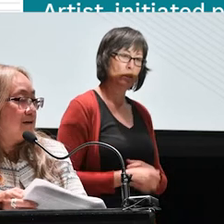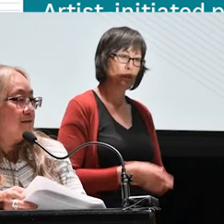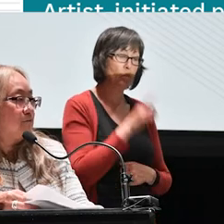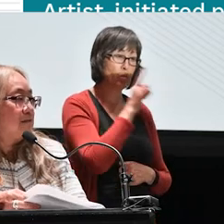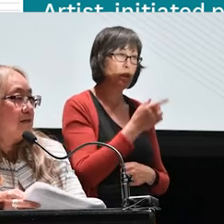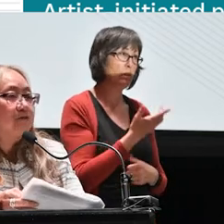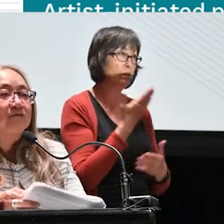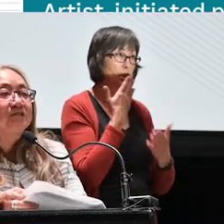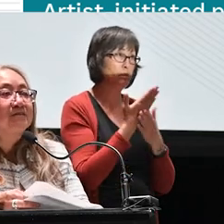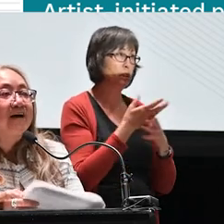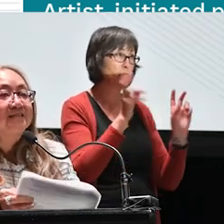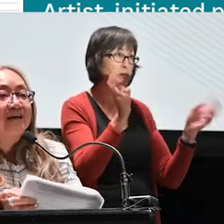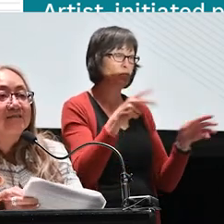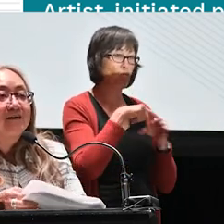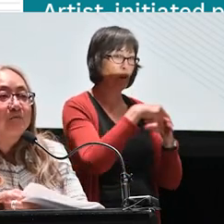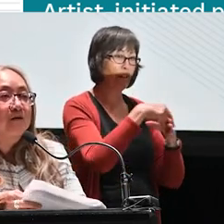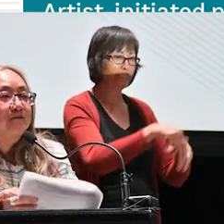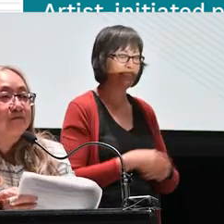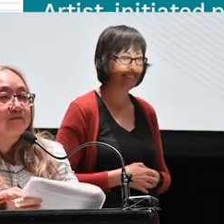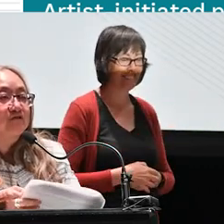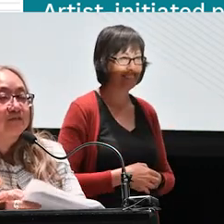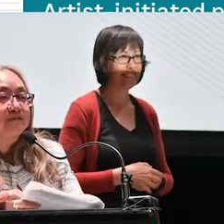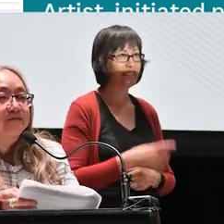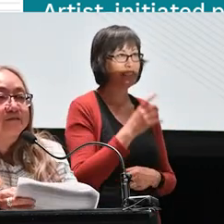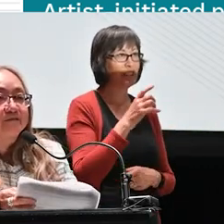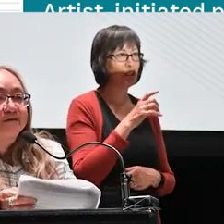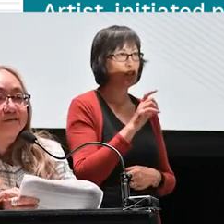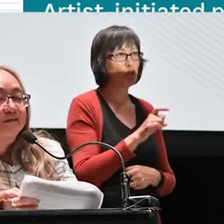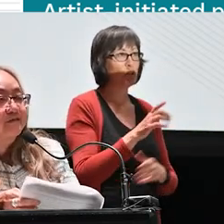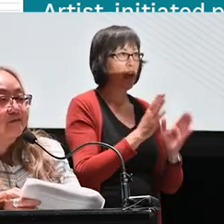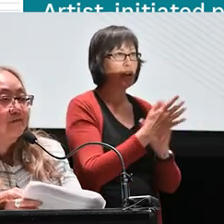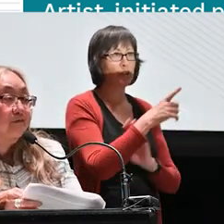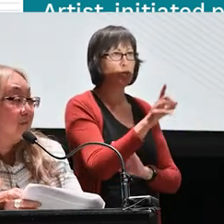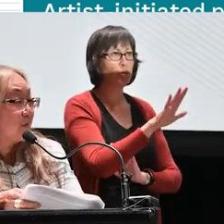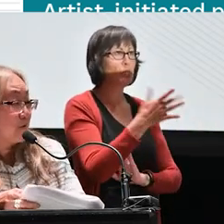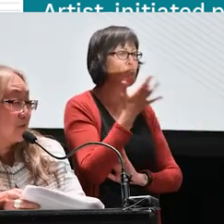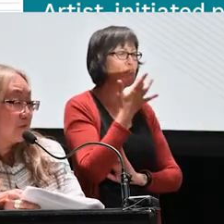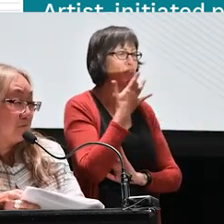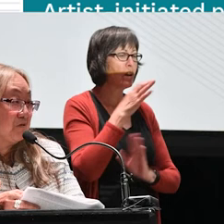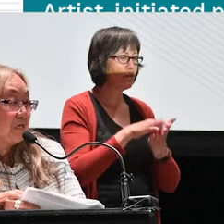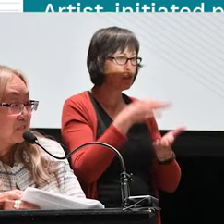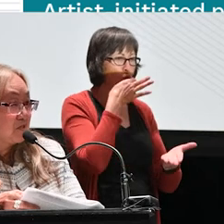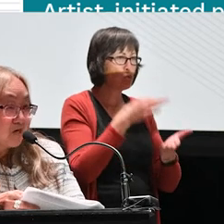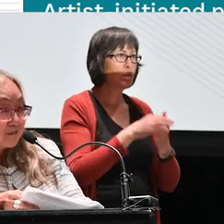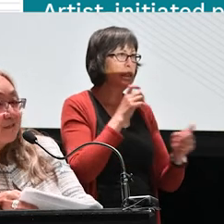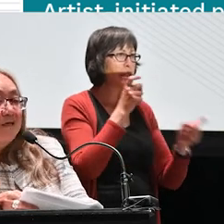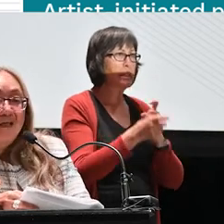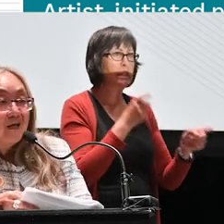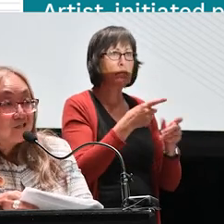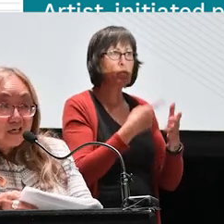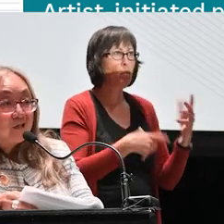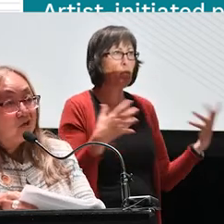I would tell you, I should have asked ahead of time what your favorite treats and your favorite gifts and stuff were, because my Public Art team really needs it a lot.